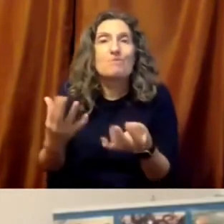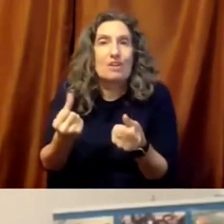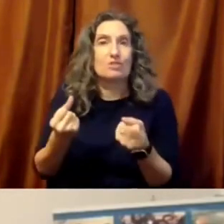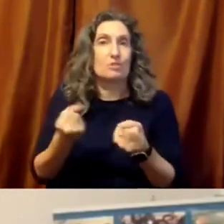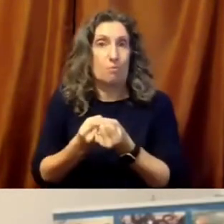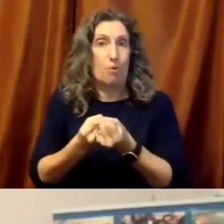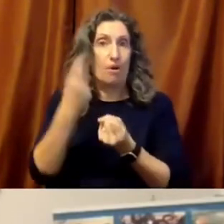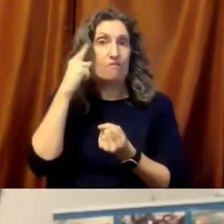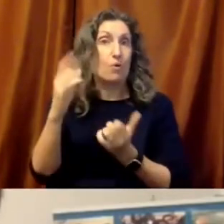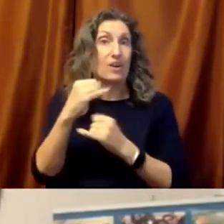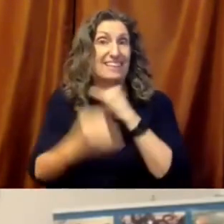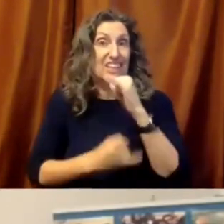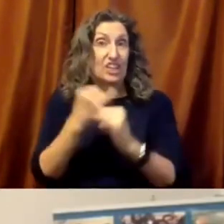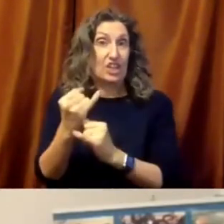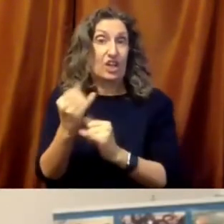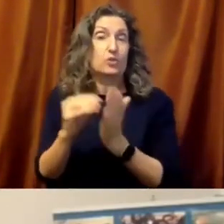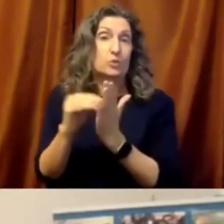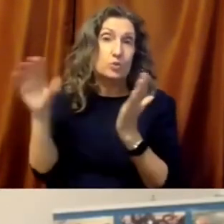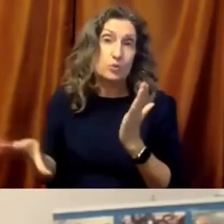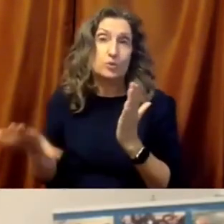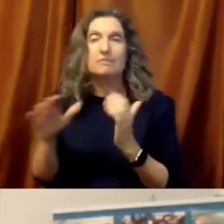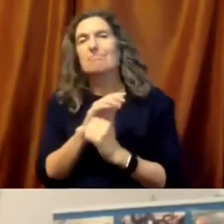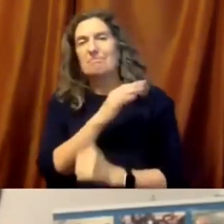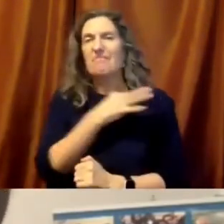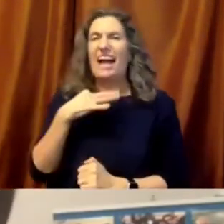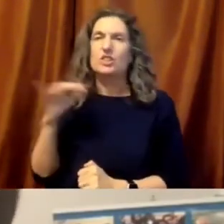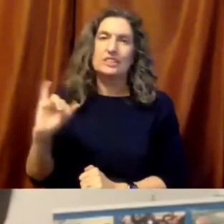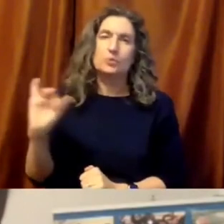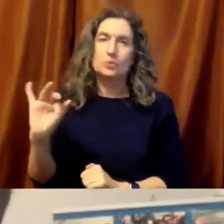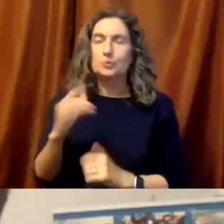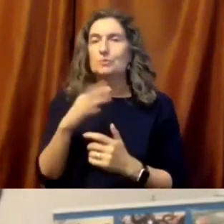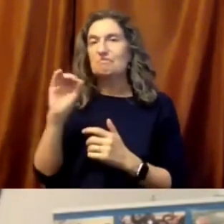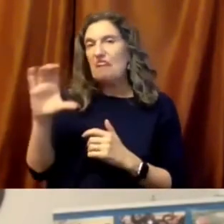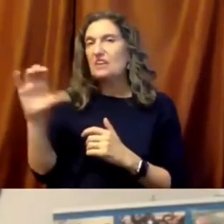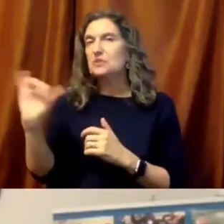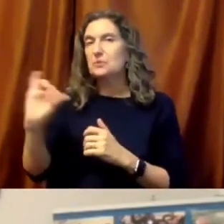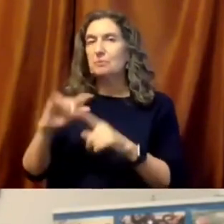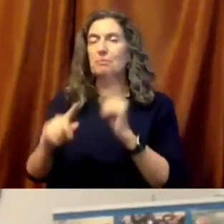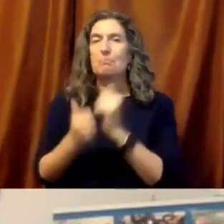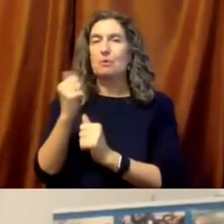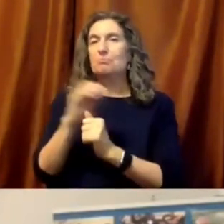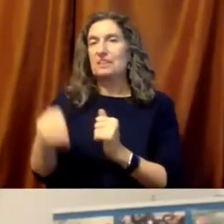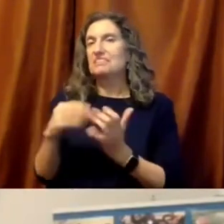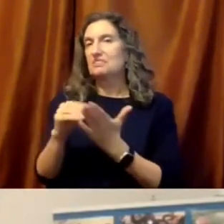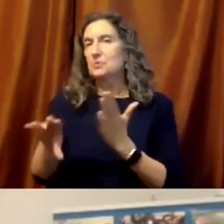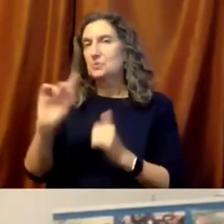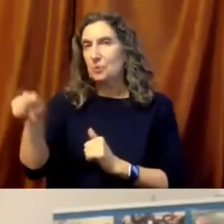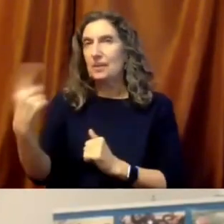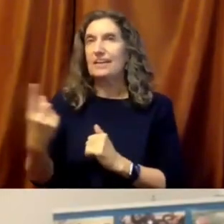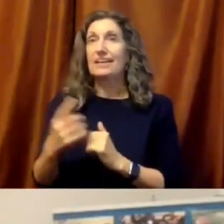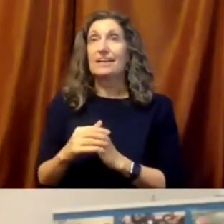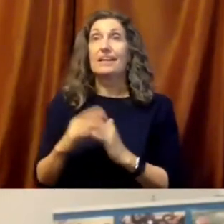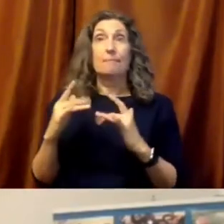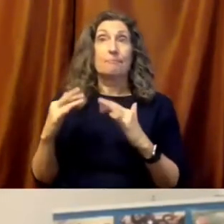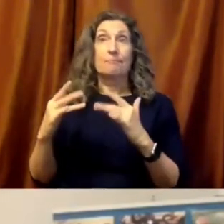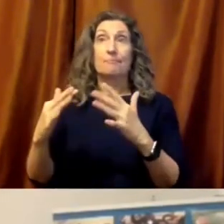then welcome and then support international students and faculty, some, but mostly students. And we've grown